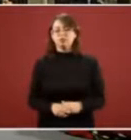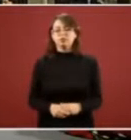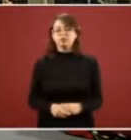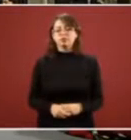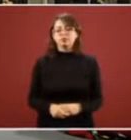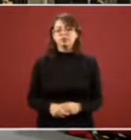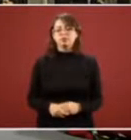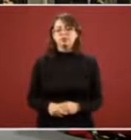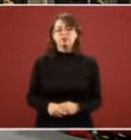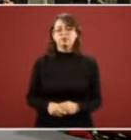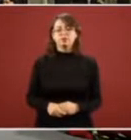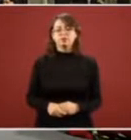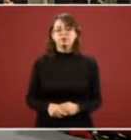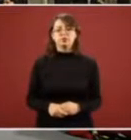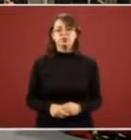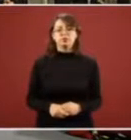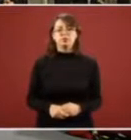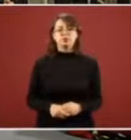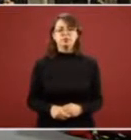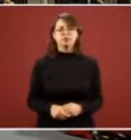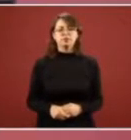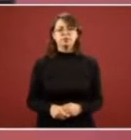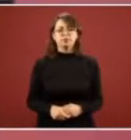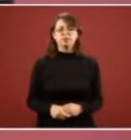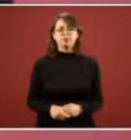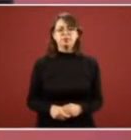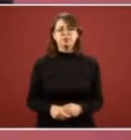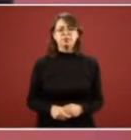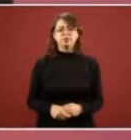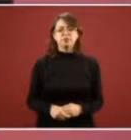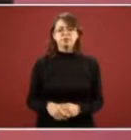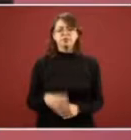ahora estuve pendiente